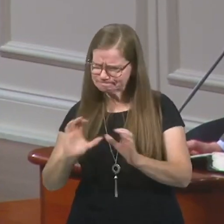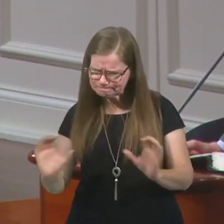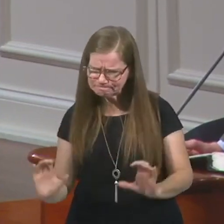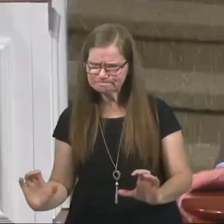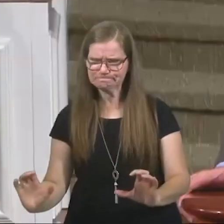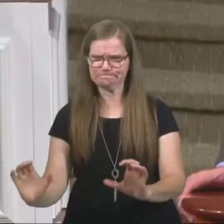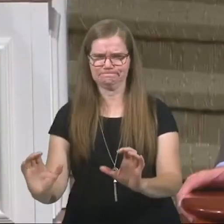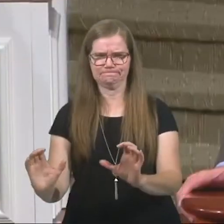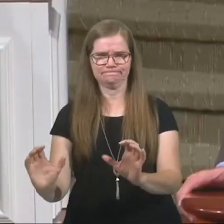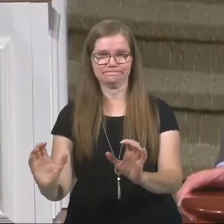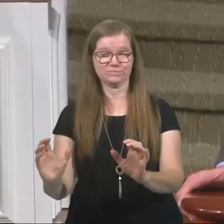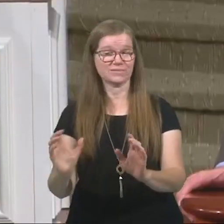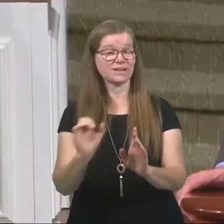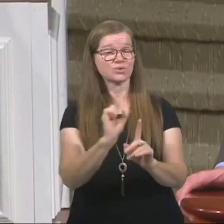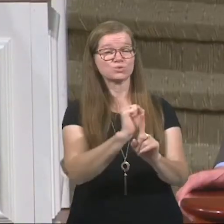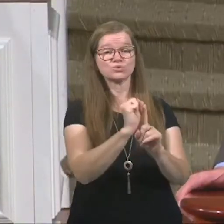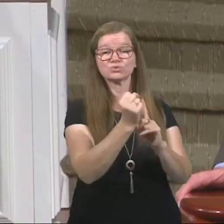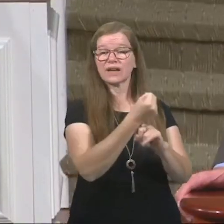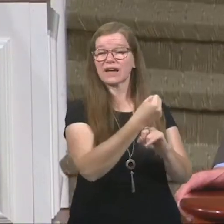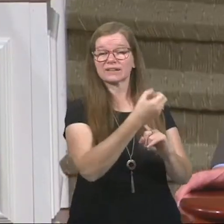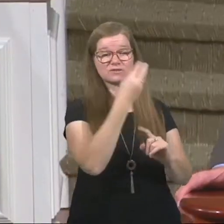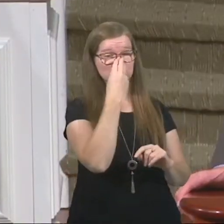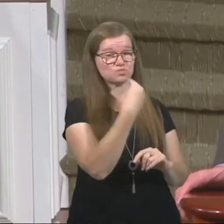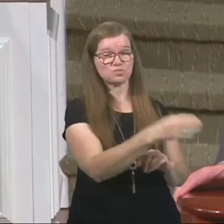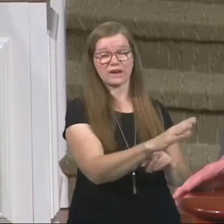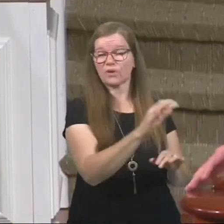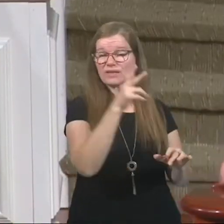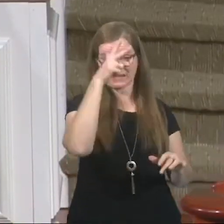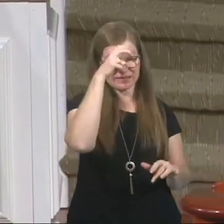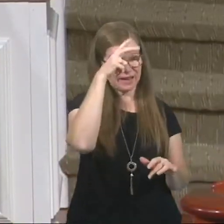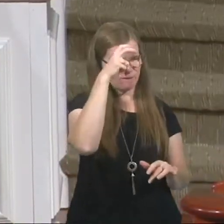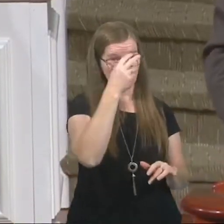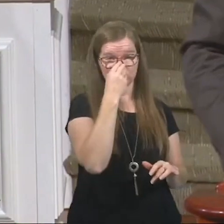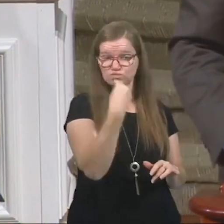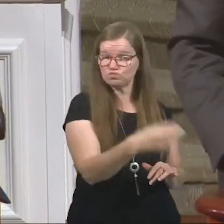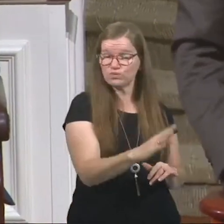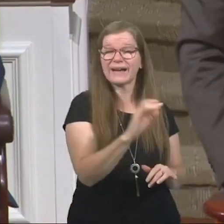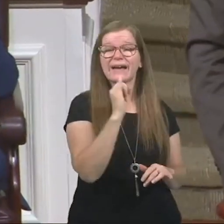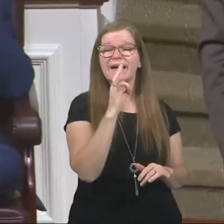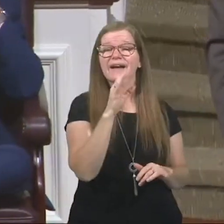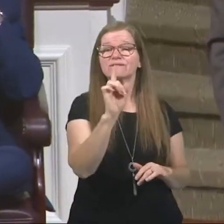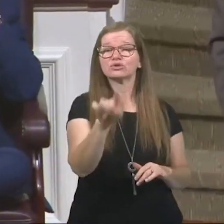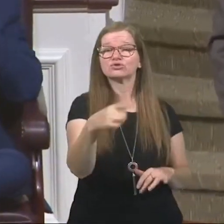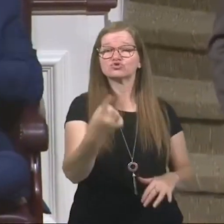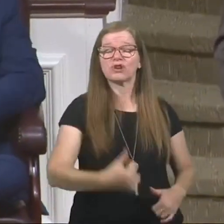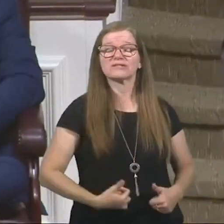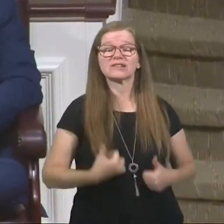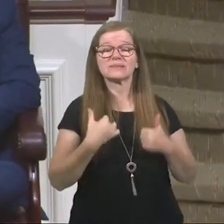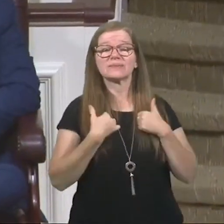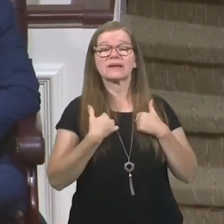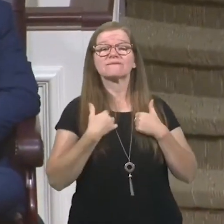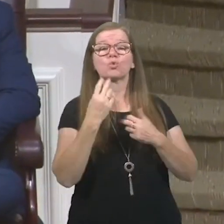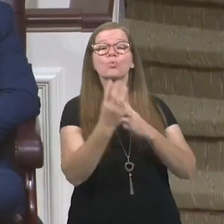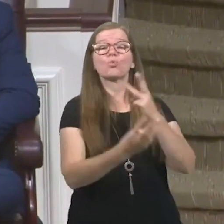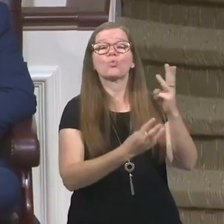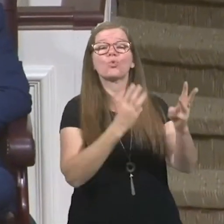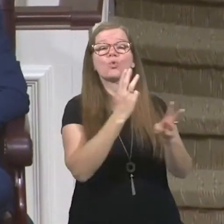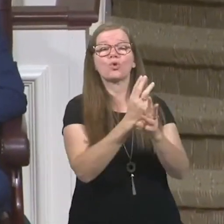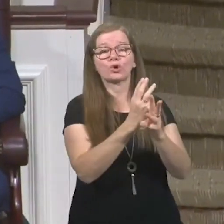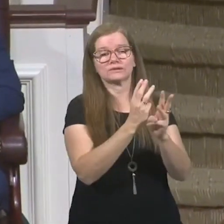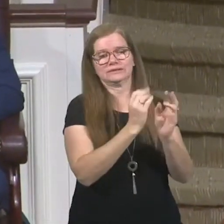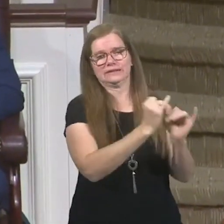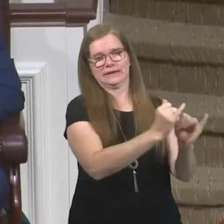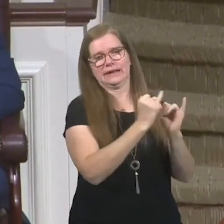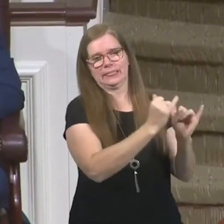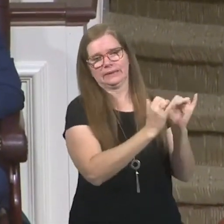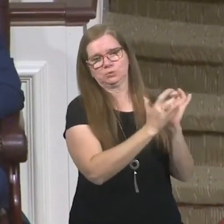Society does not care. The devil does not care, in my opinion, if you just live a worldly Christian life. But